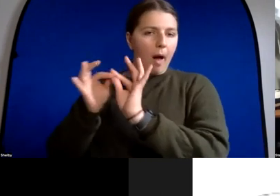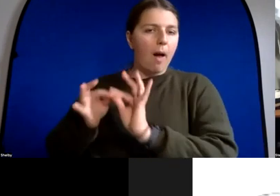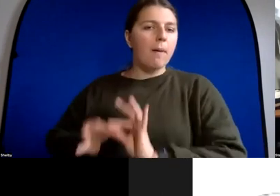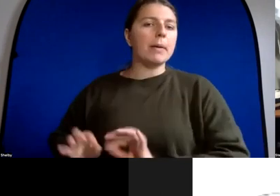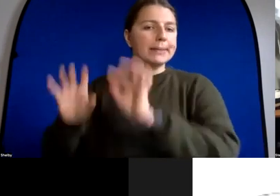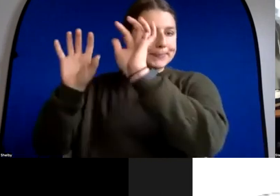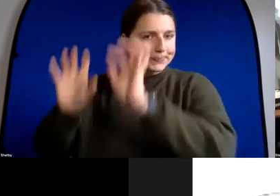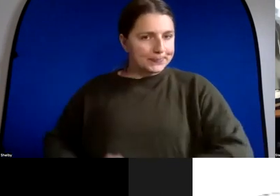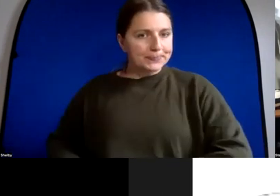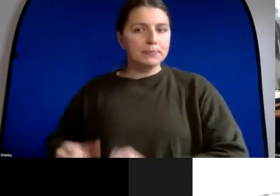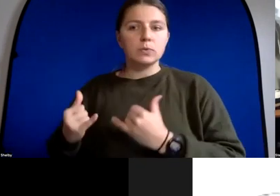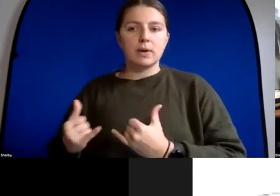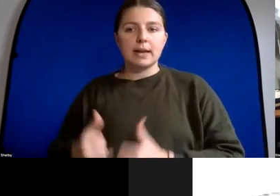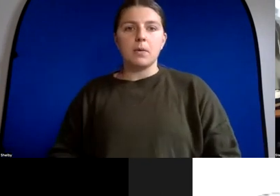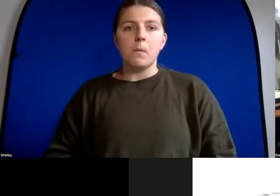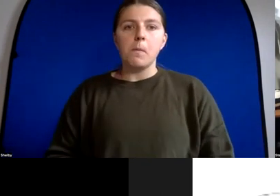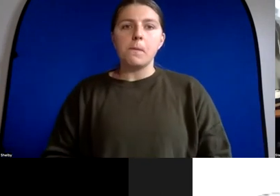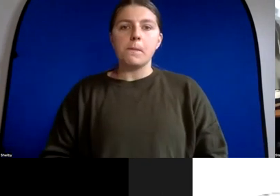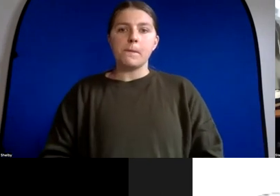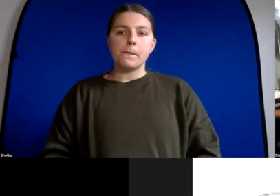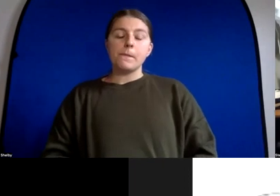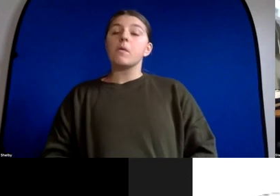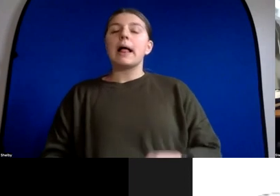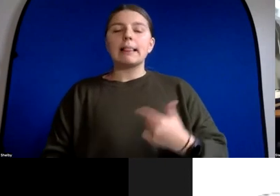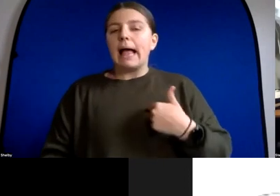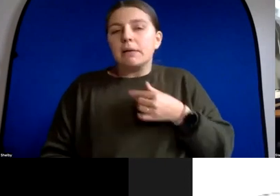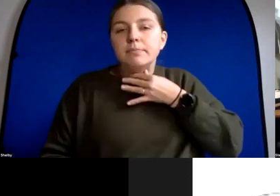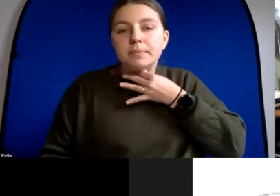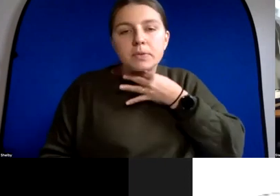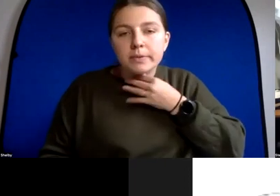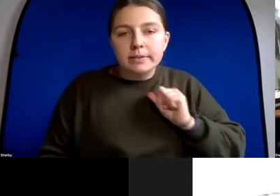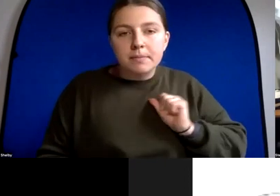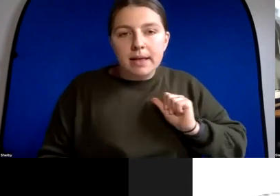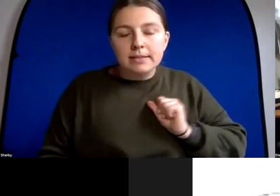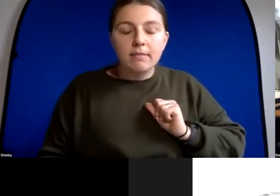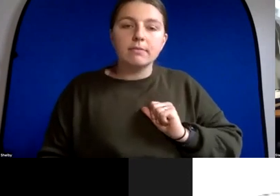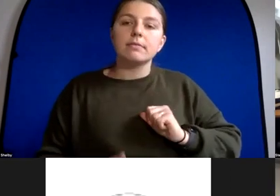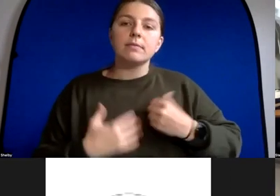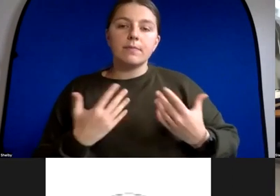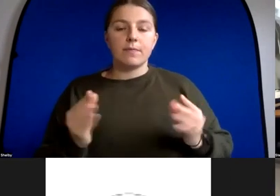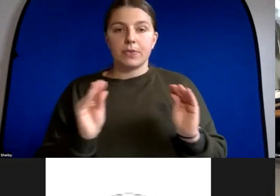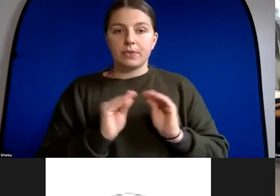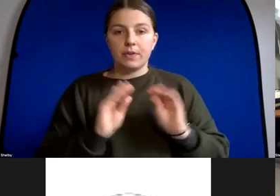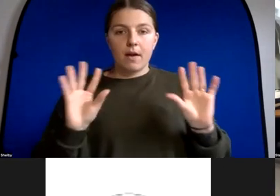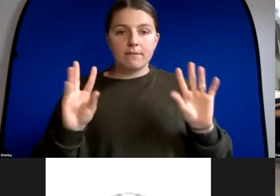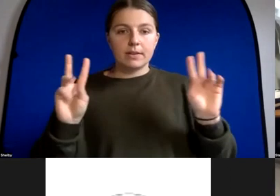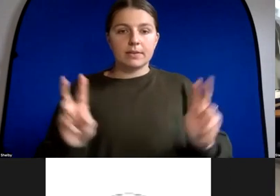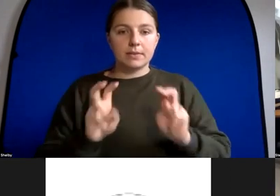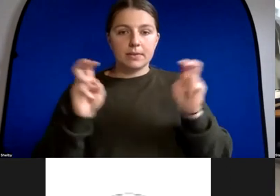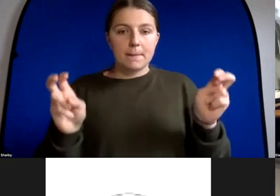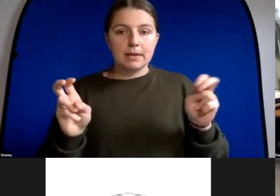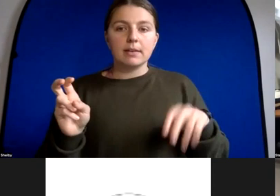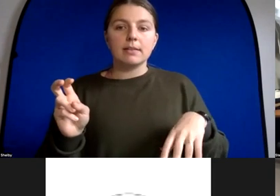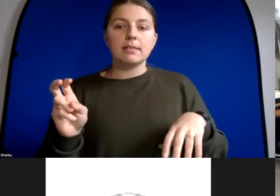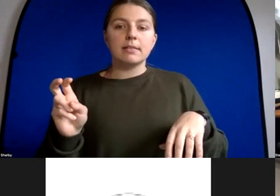you know what's your uh well i'm curious just uh an obvious uh topic that's been going around is the copyright